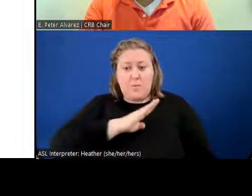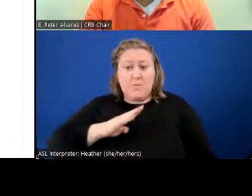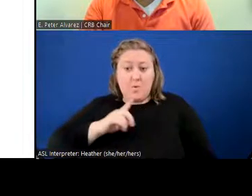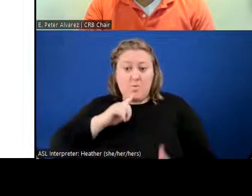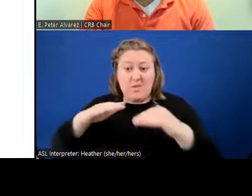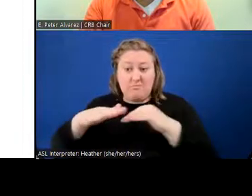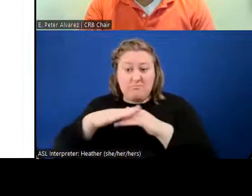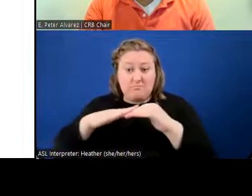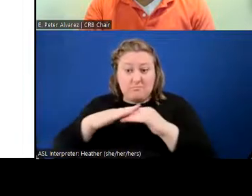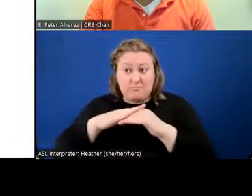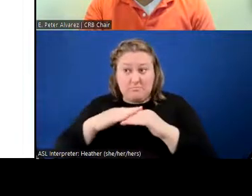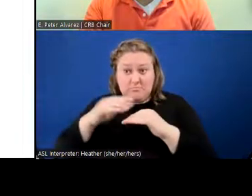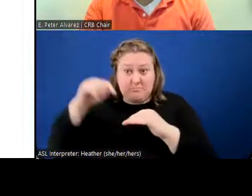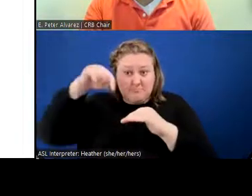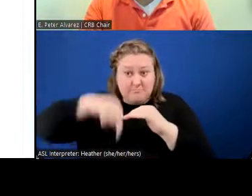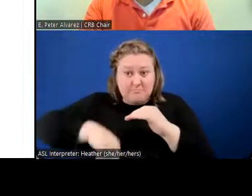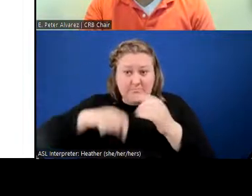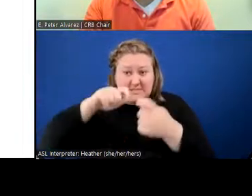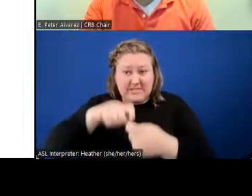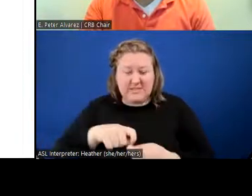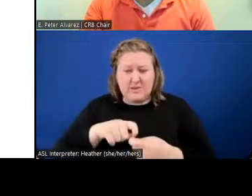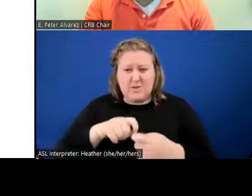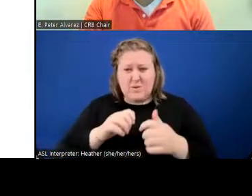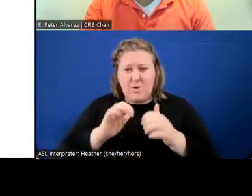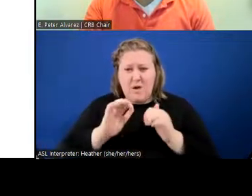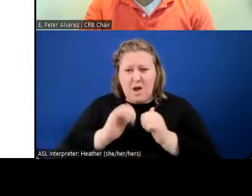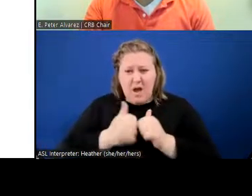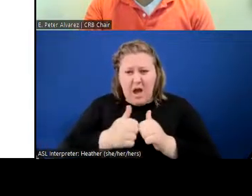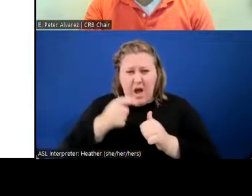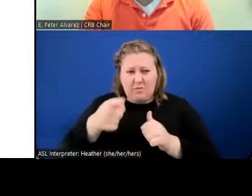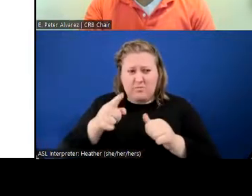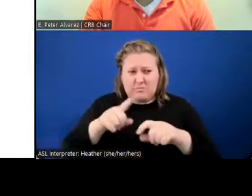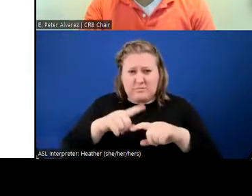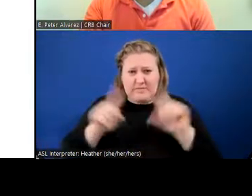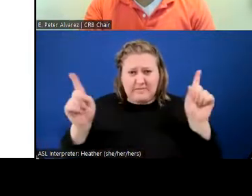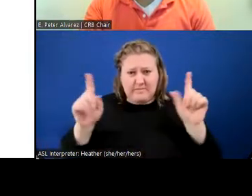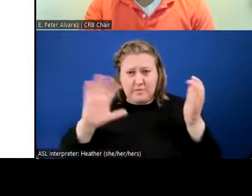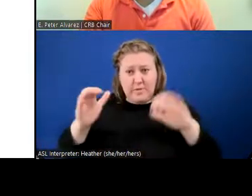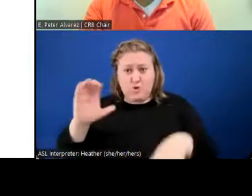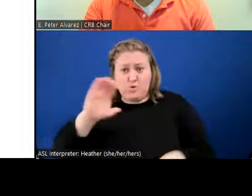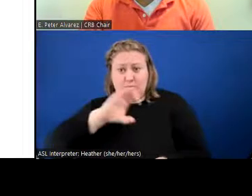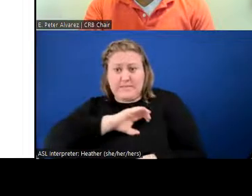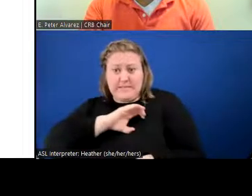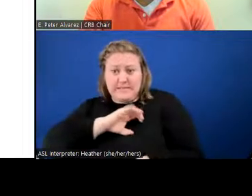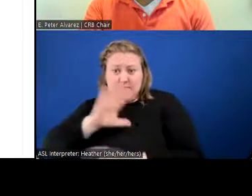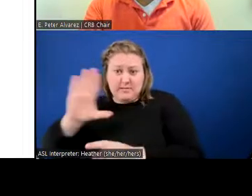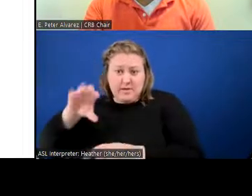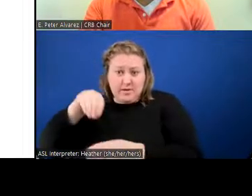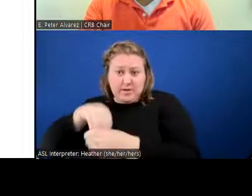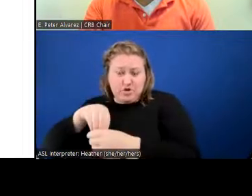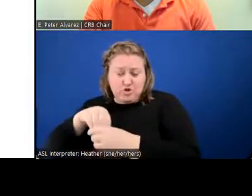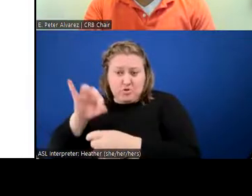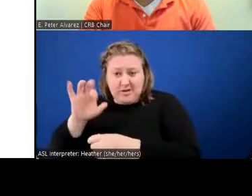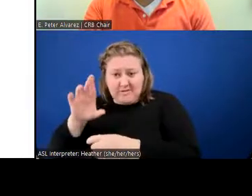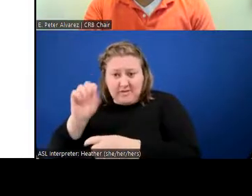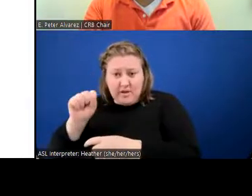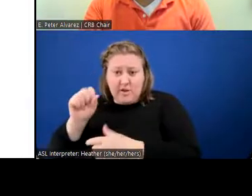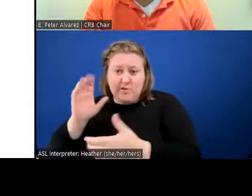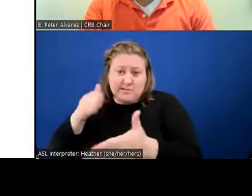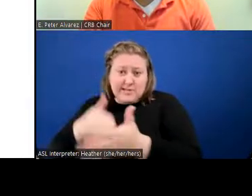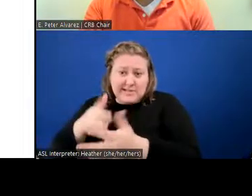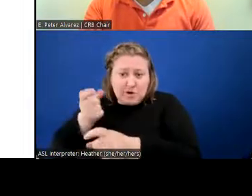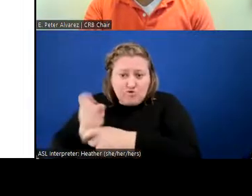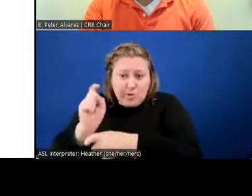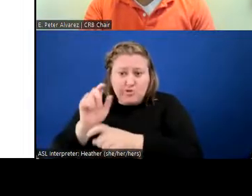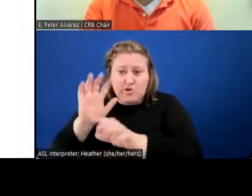So how does that differ to what the police department has offered the public from the internal affairs and anti-corruption and internal divisions?